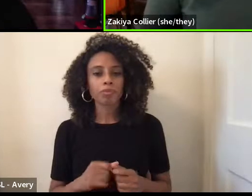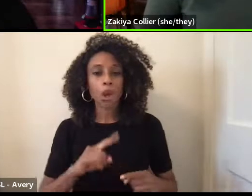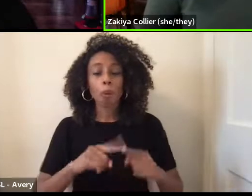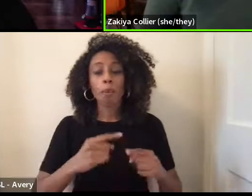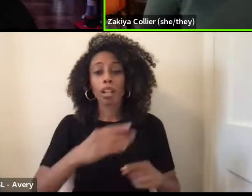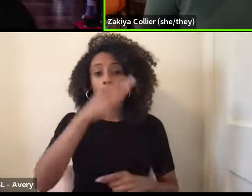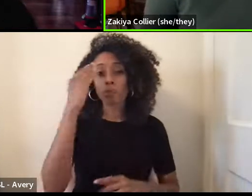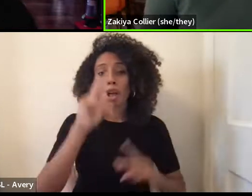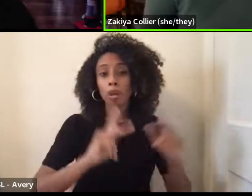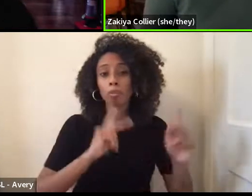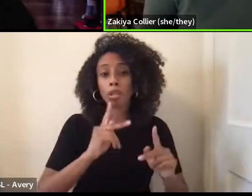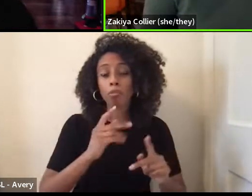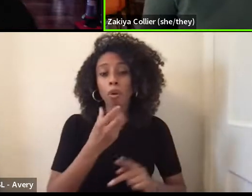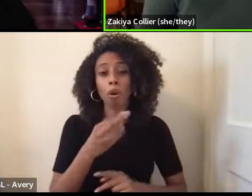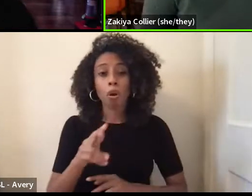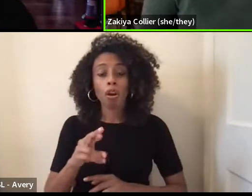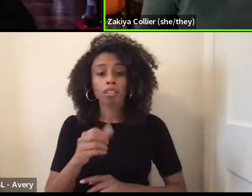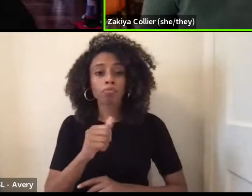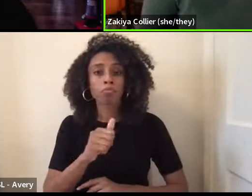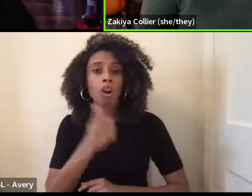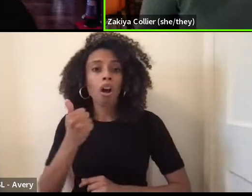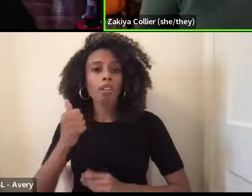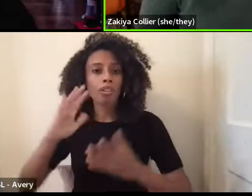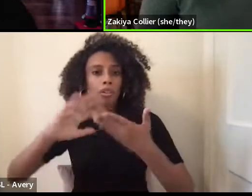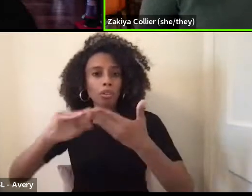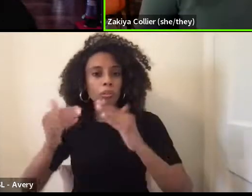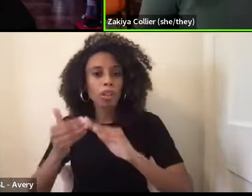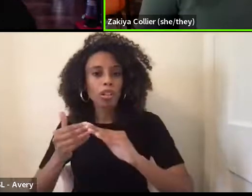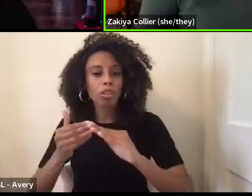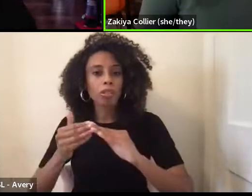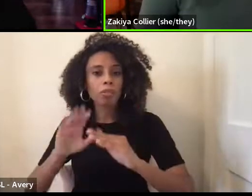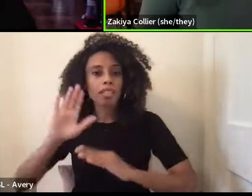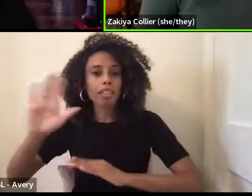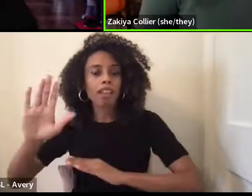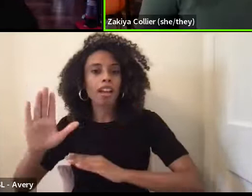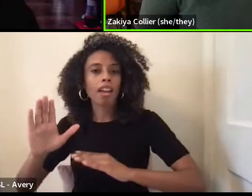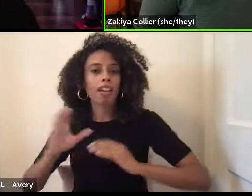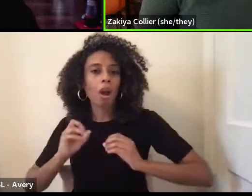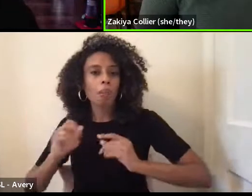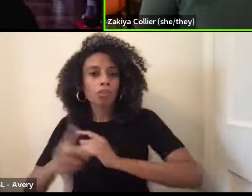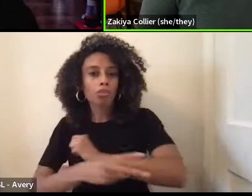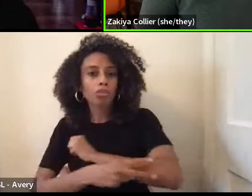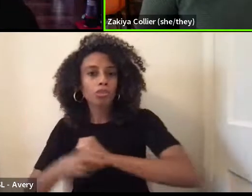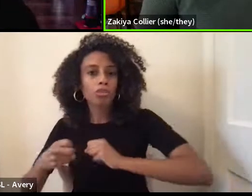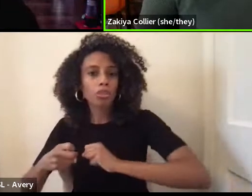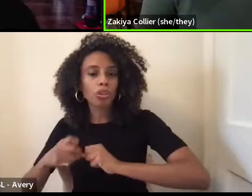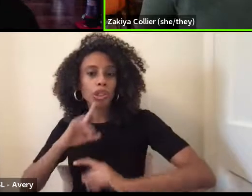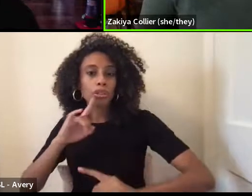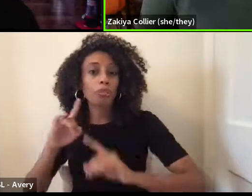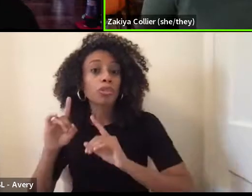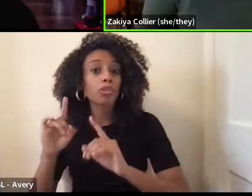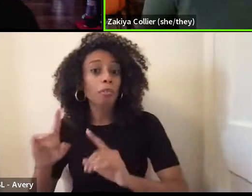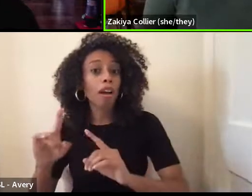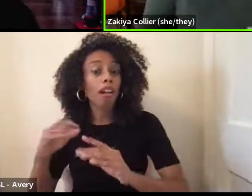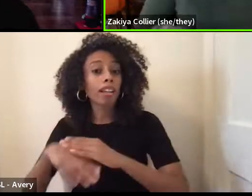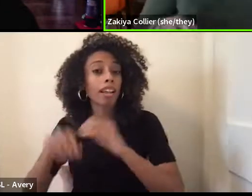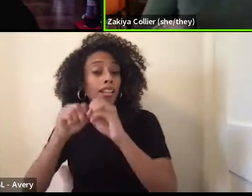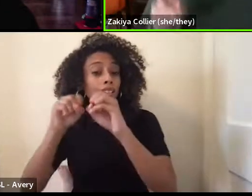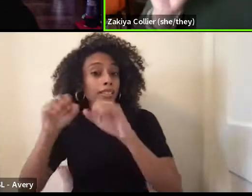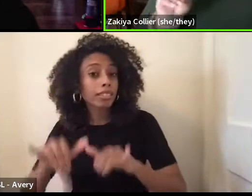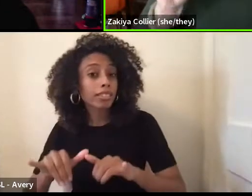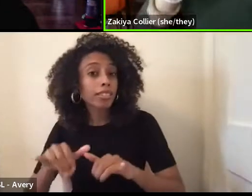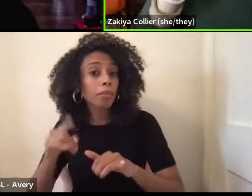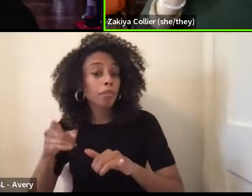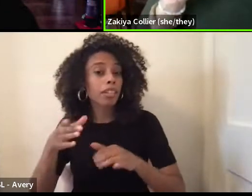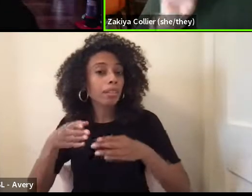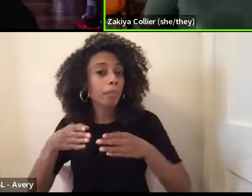have been robbed of their ability to, um, to respond in, in the system in the, in the way